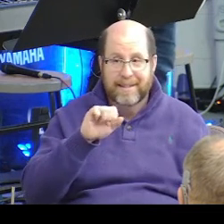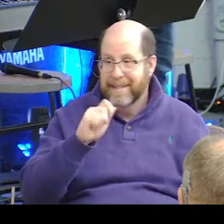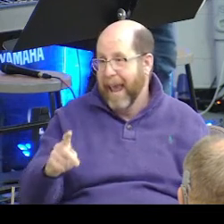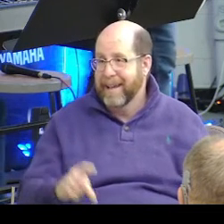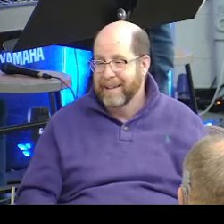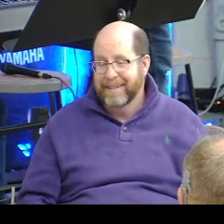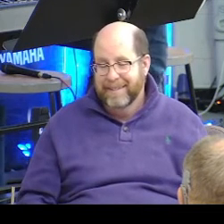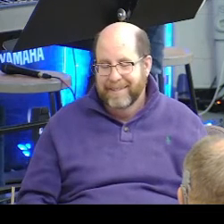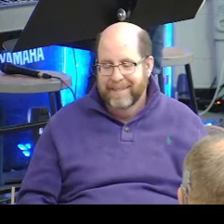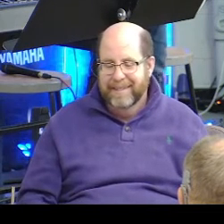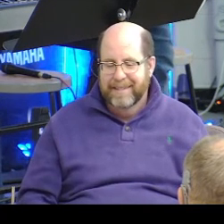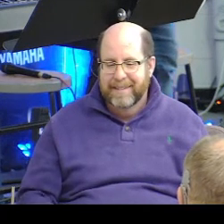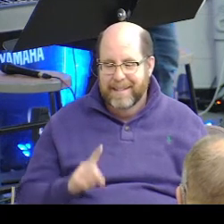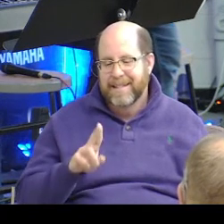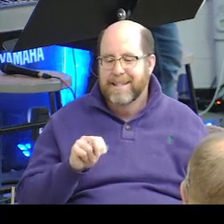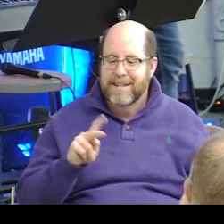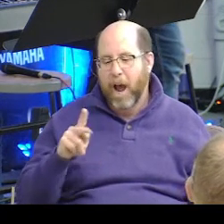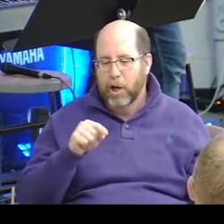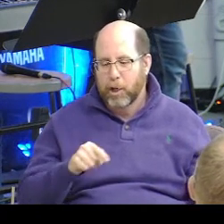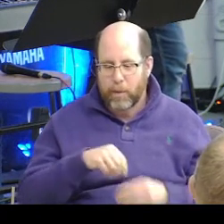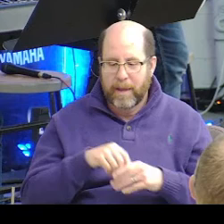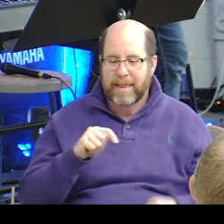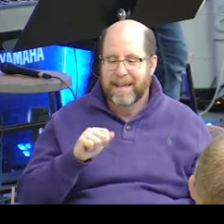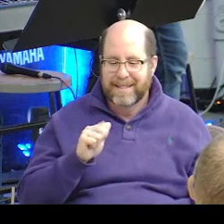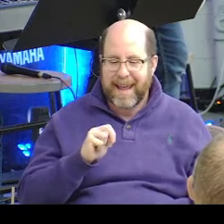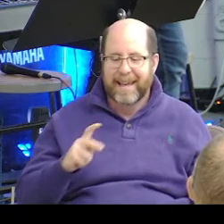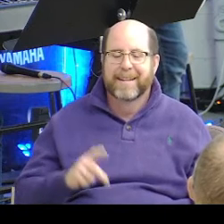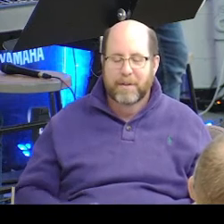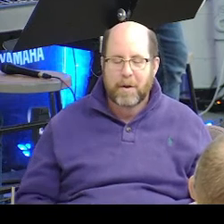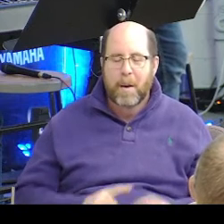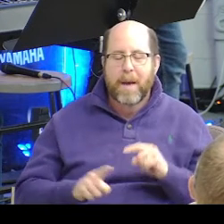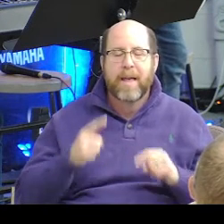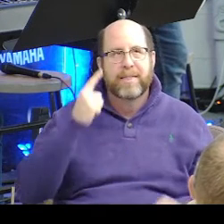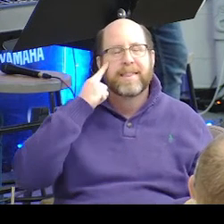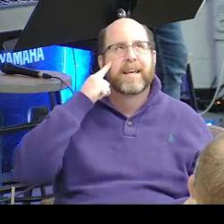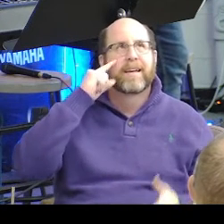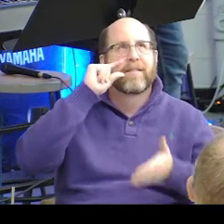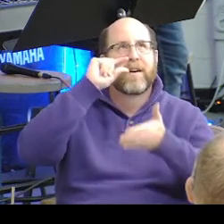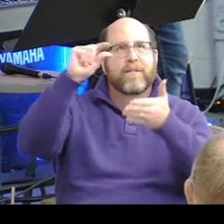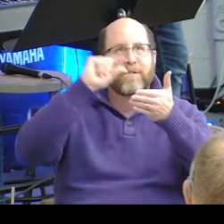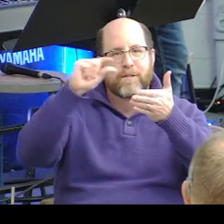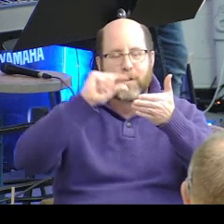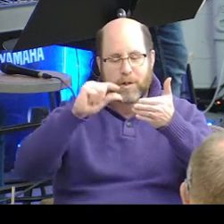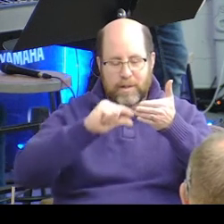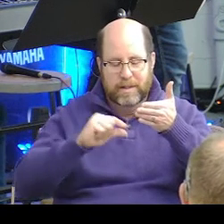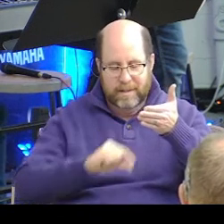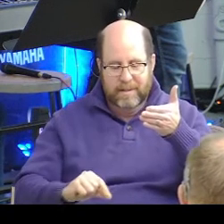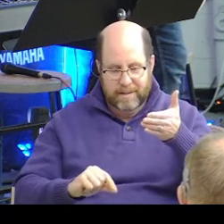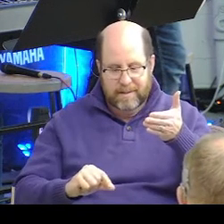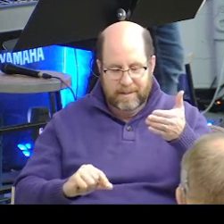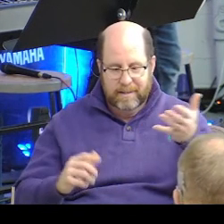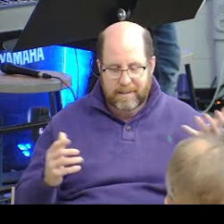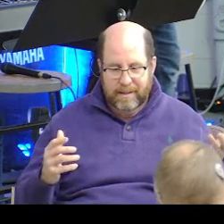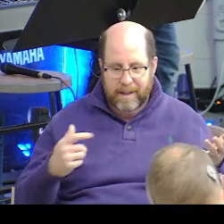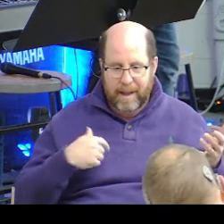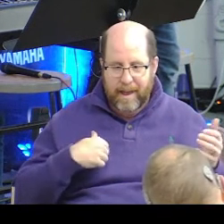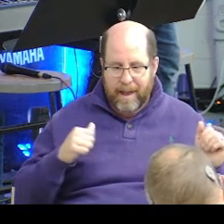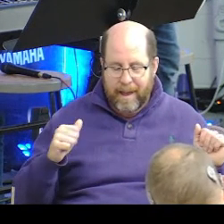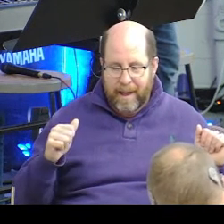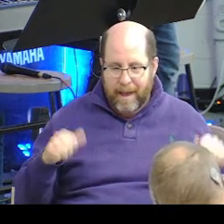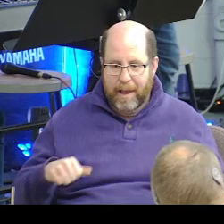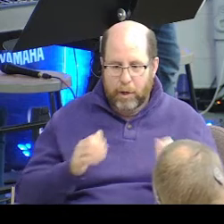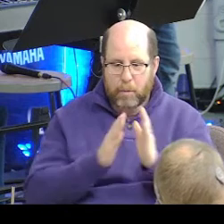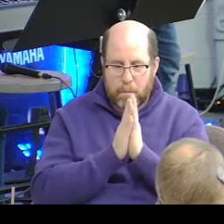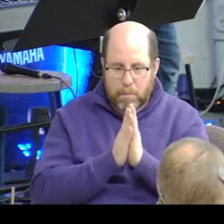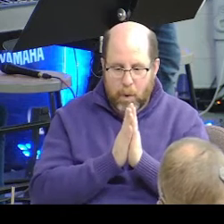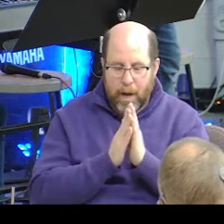um, thinking of all the verses that, uh, I, I could, I could pray